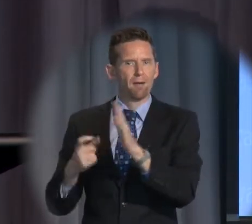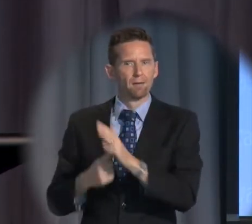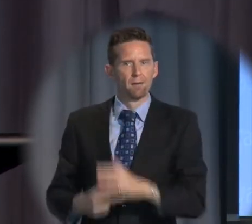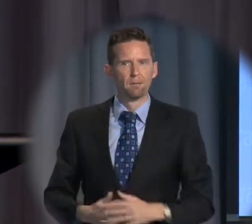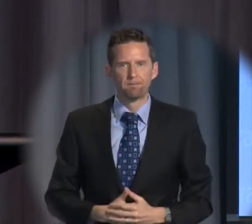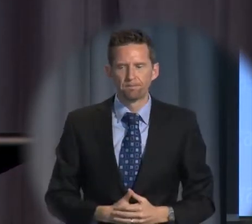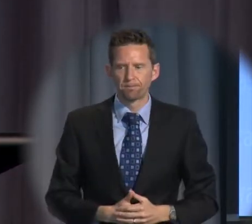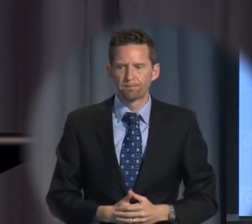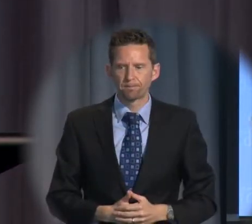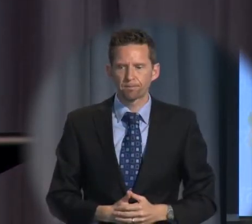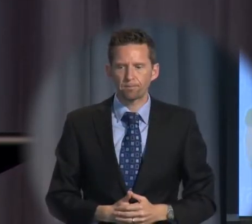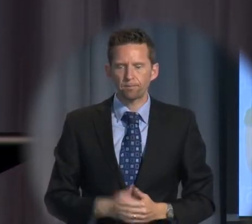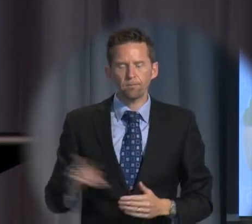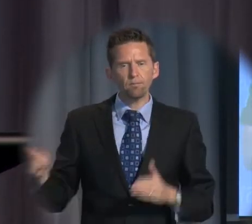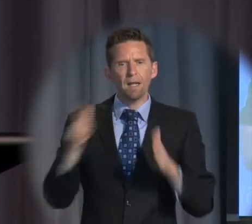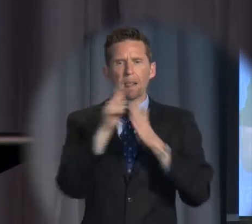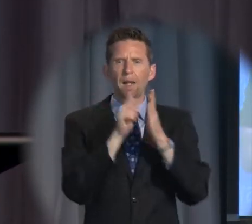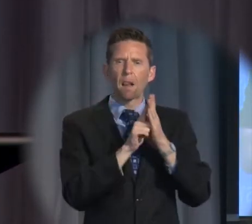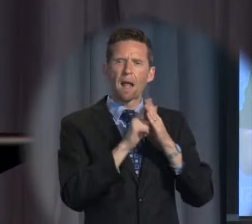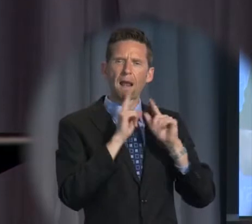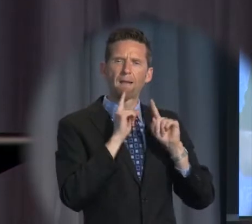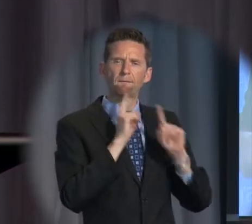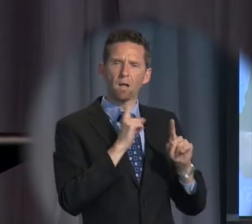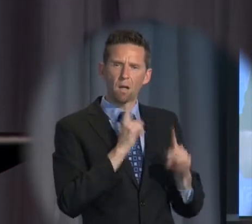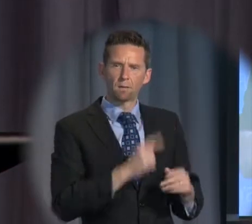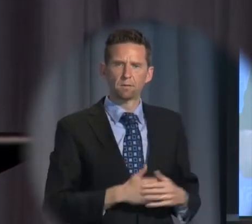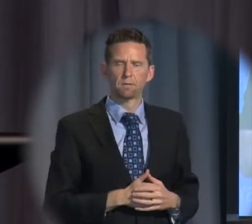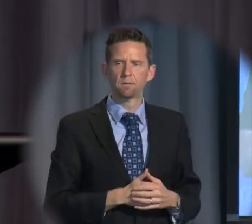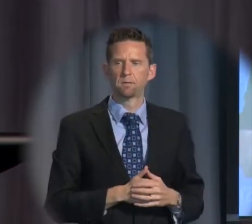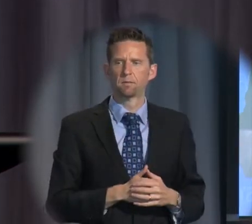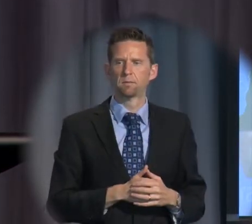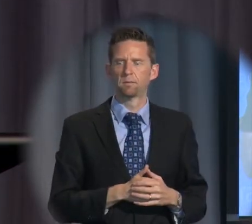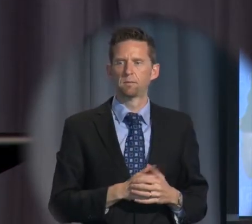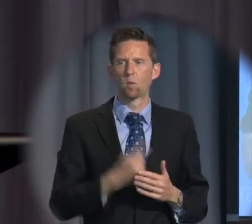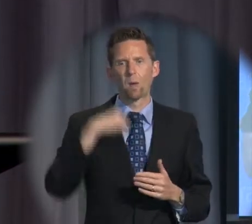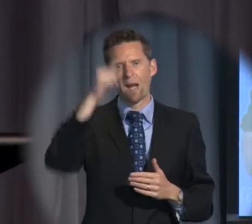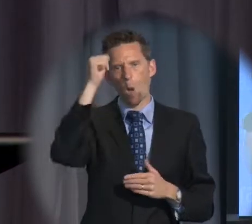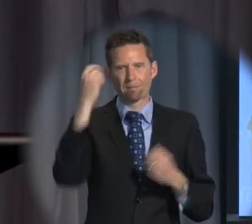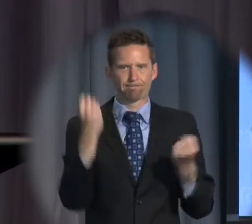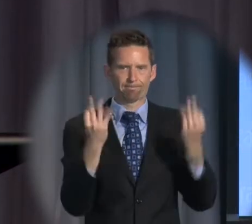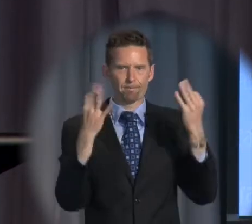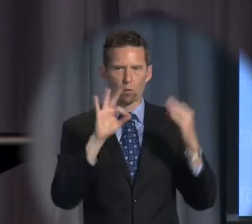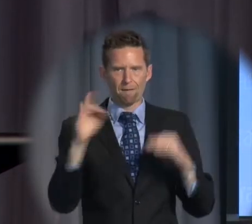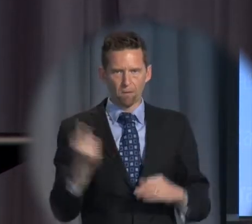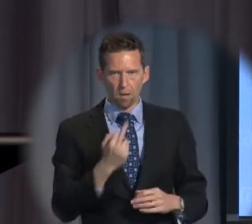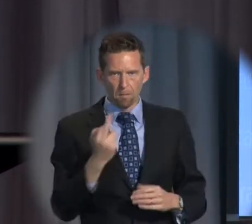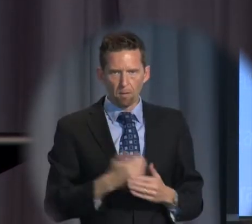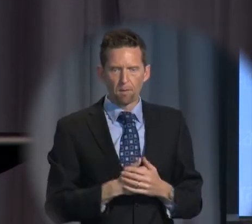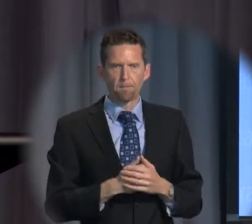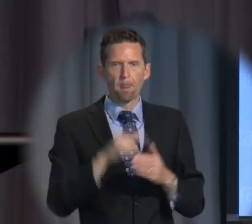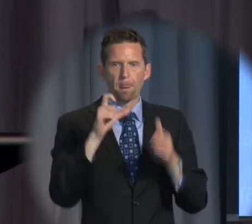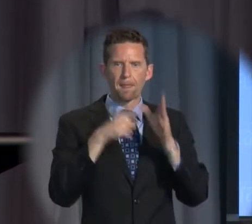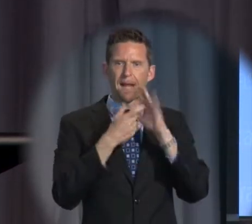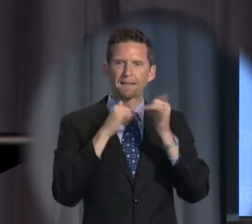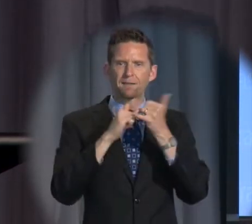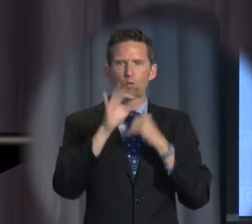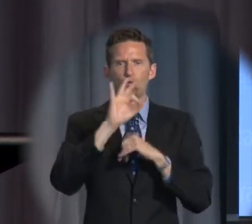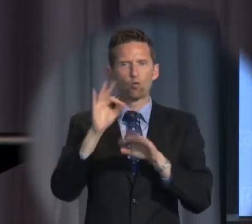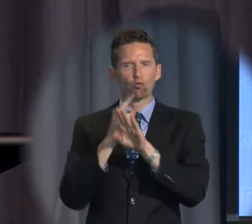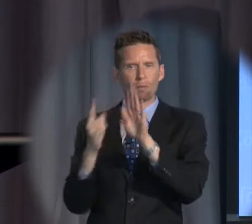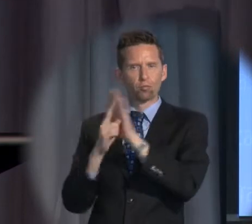Legal advice for practical purposes is what we know is not available. Cases are not accurately represented.